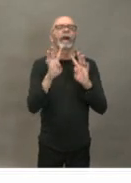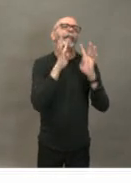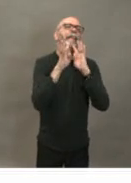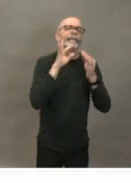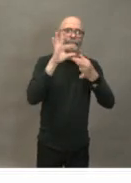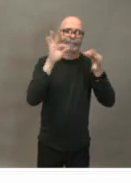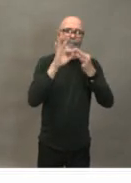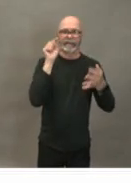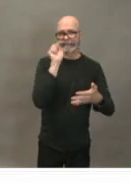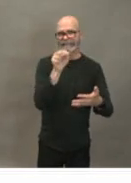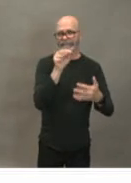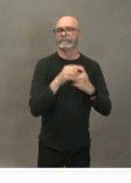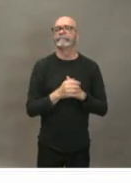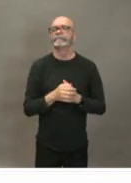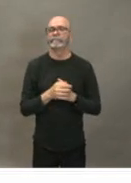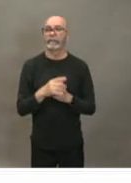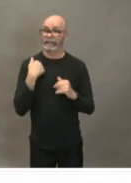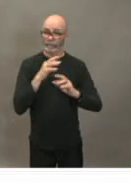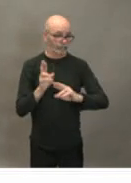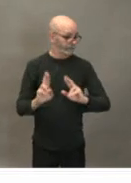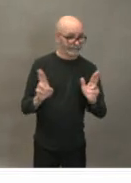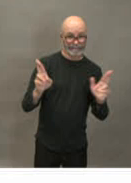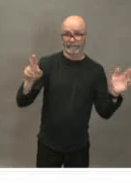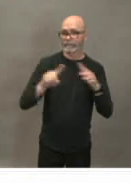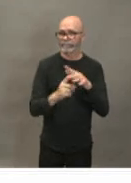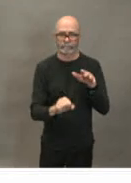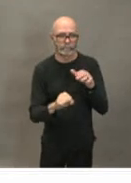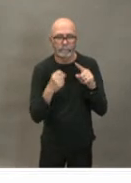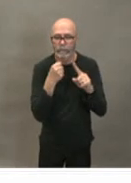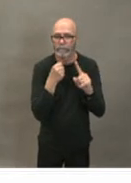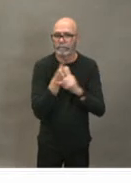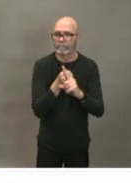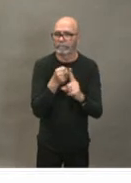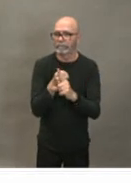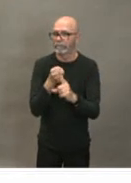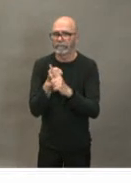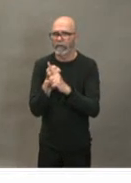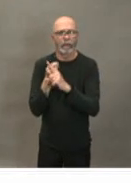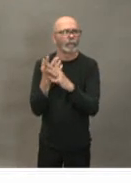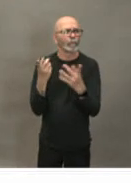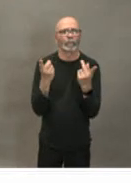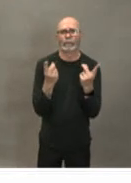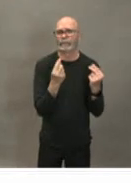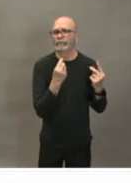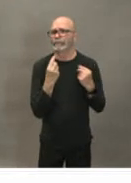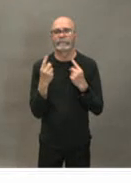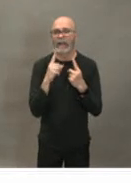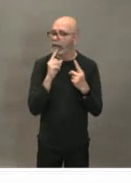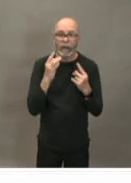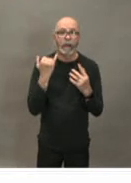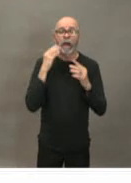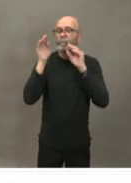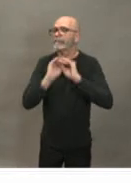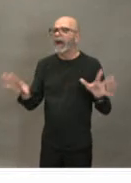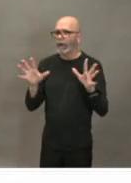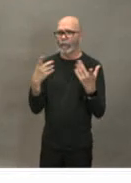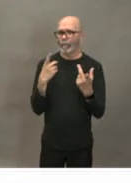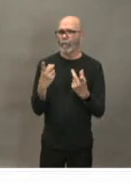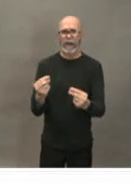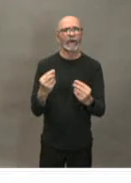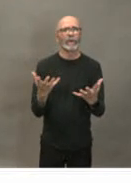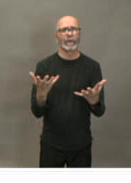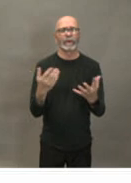Nova Scotia we have to understand what are the what are the potential implications if we have widespread first and foremost it could